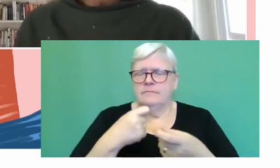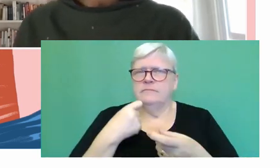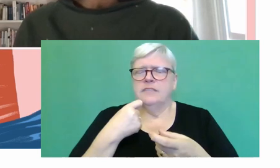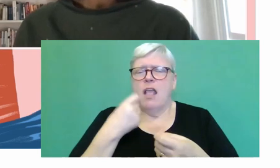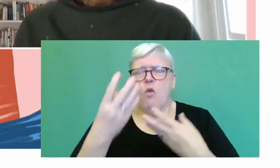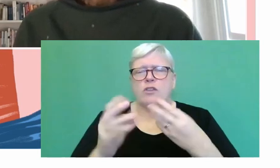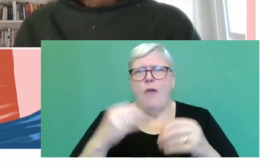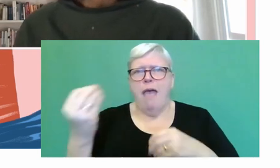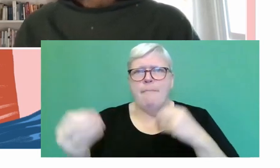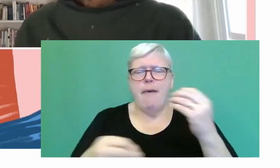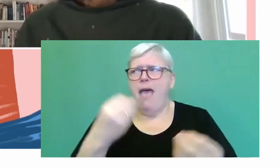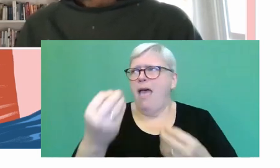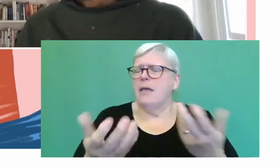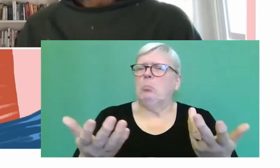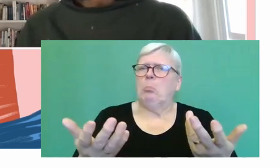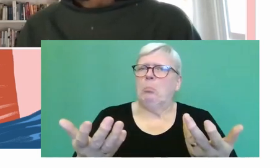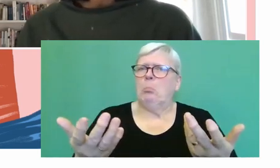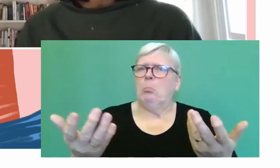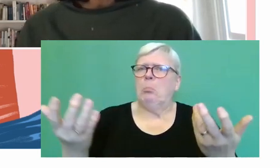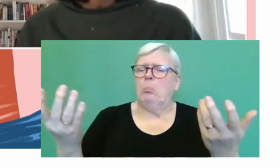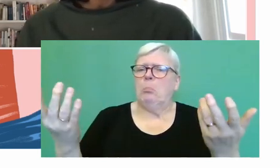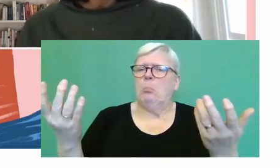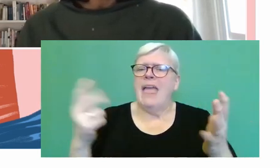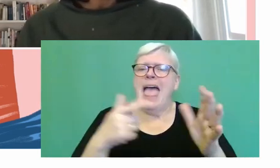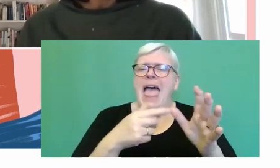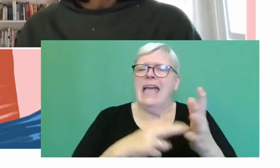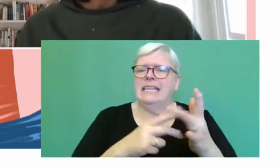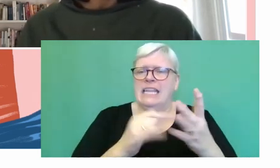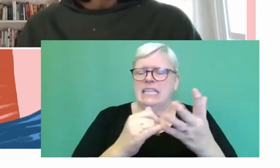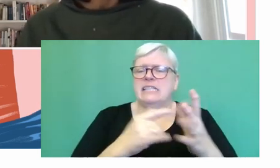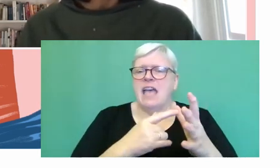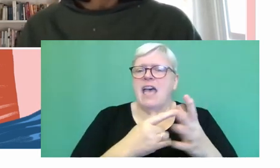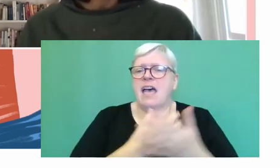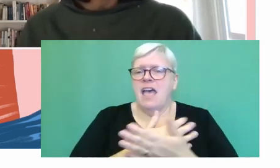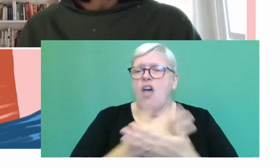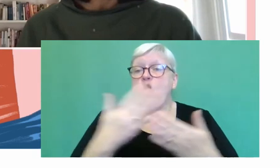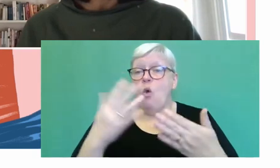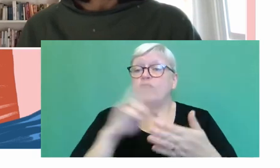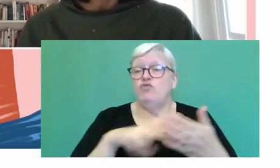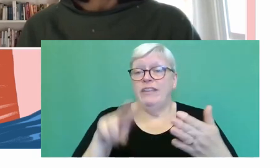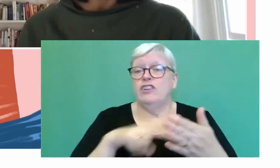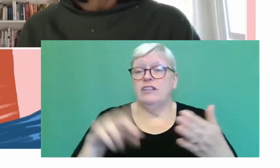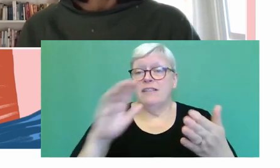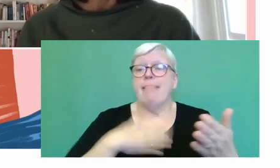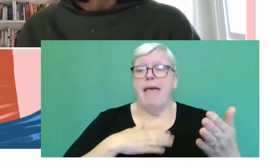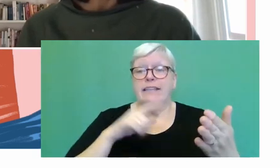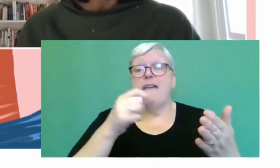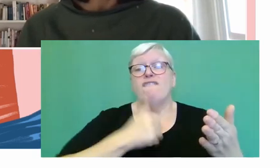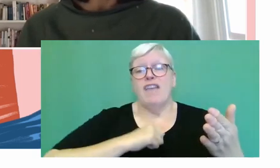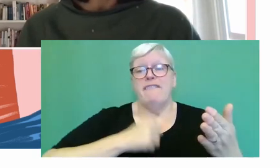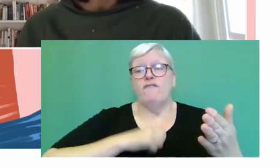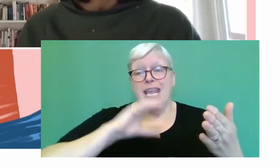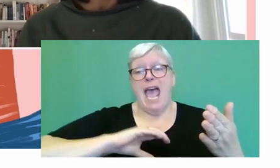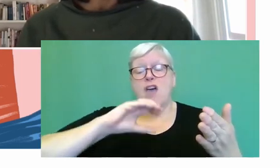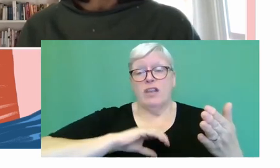there, isn't there? I mean, Anissa is a lot of readers' favourite character, just start by saying that. mean,